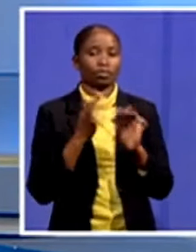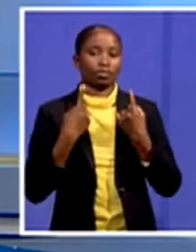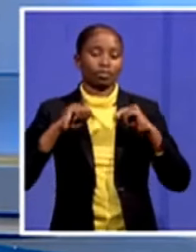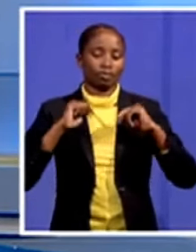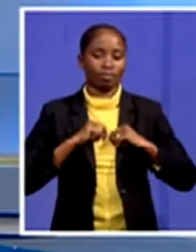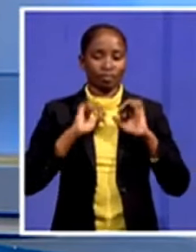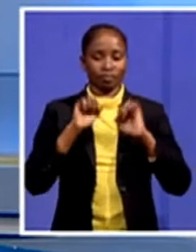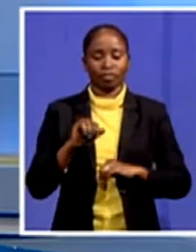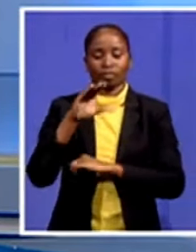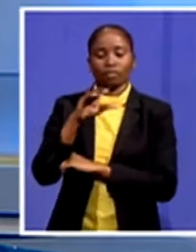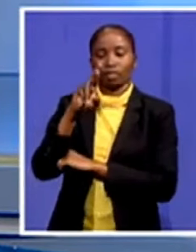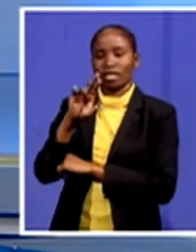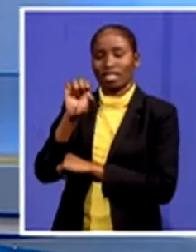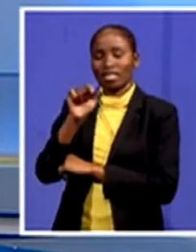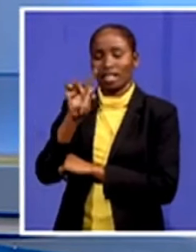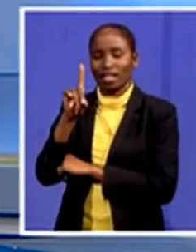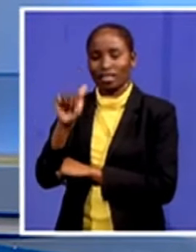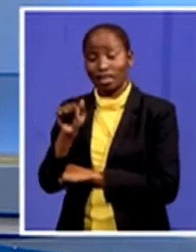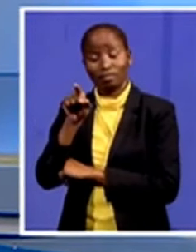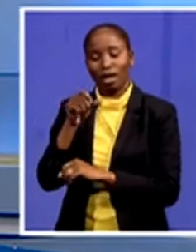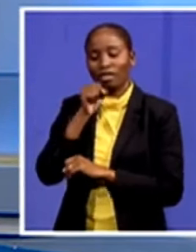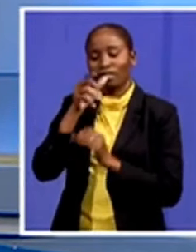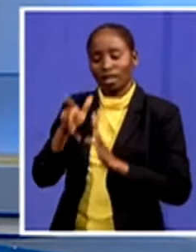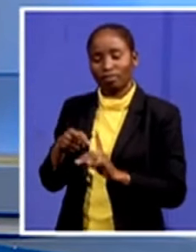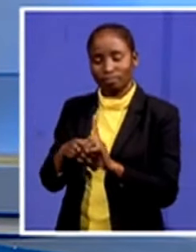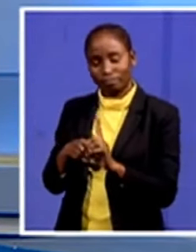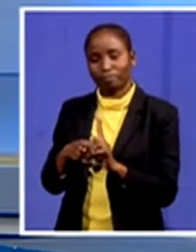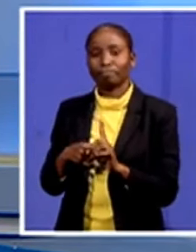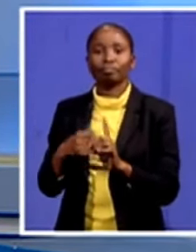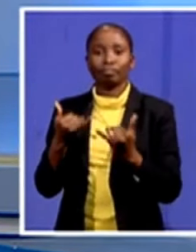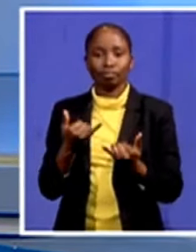to uh go through to the court proceedings when they begin